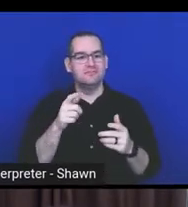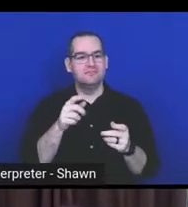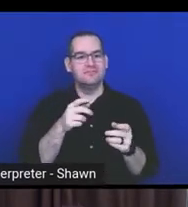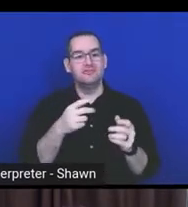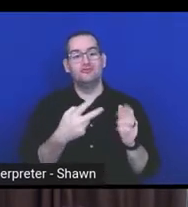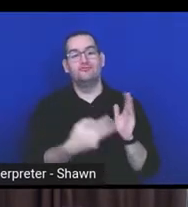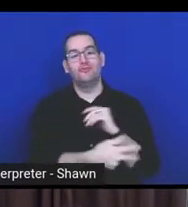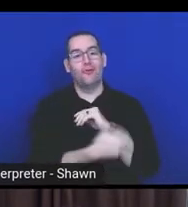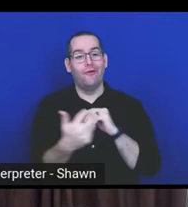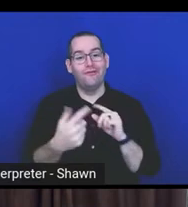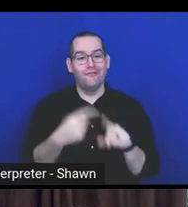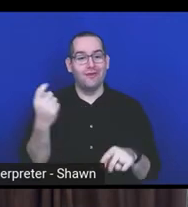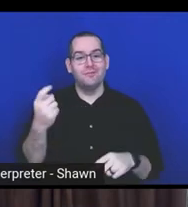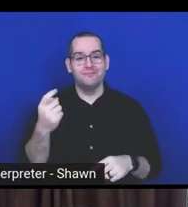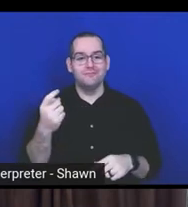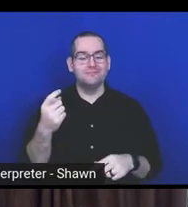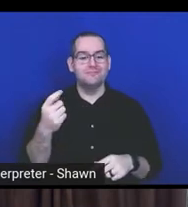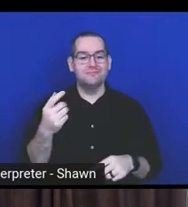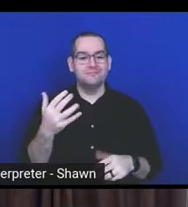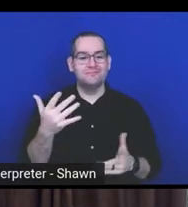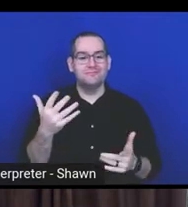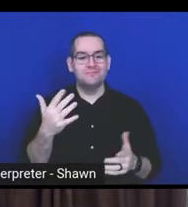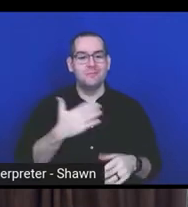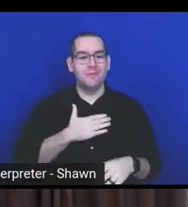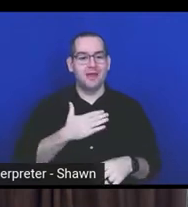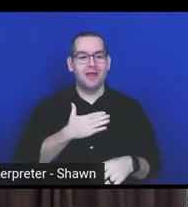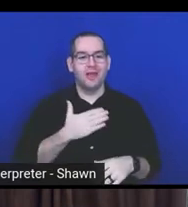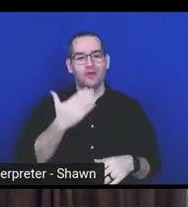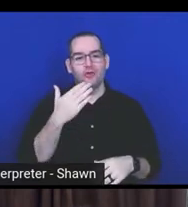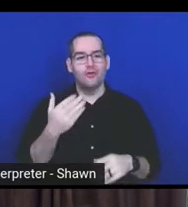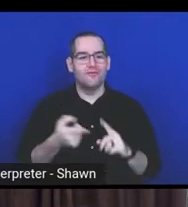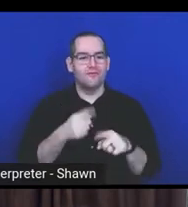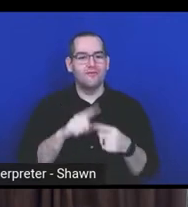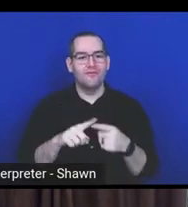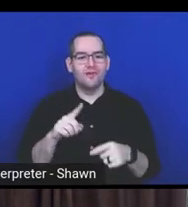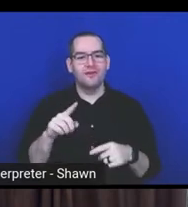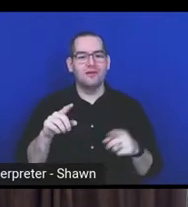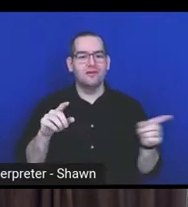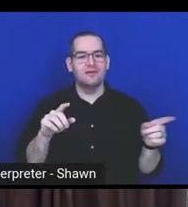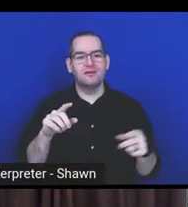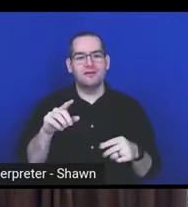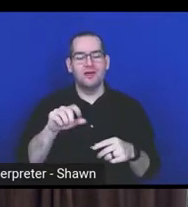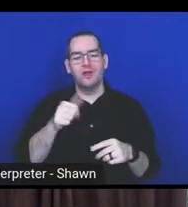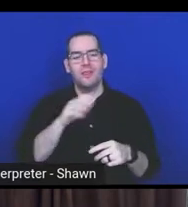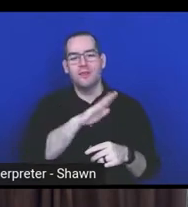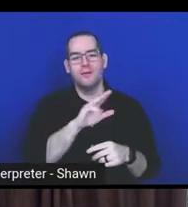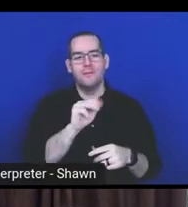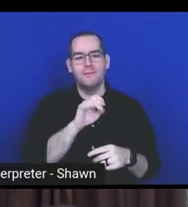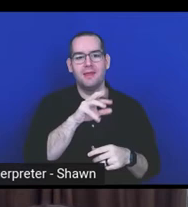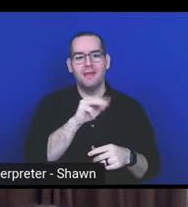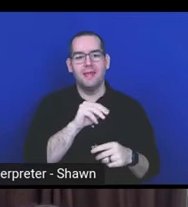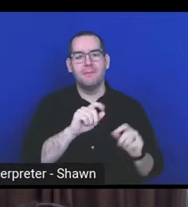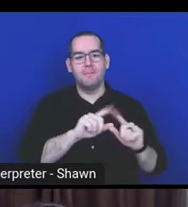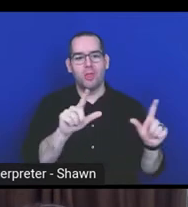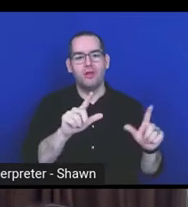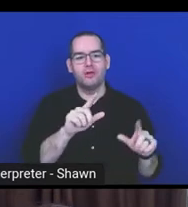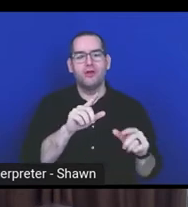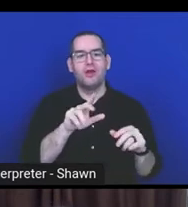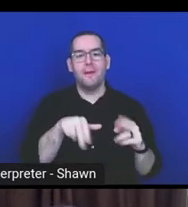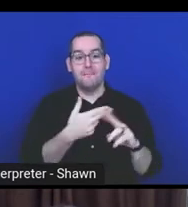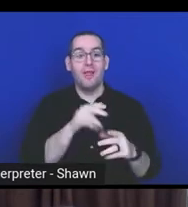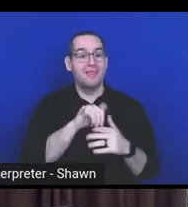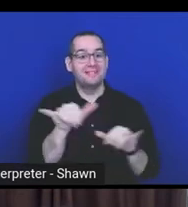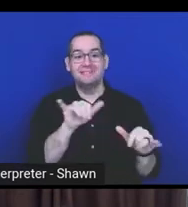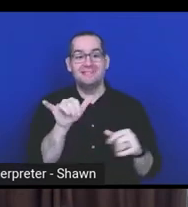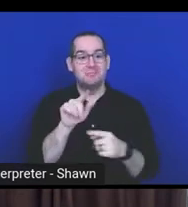from my good friend and colleague, Ricardo's Medium blog, around exactly the same